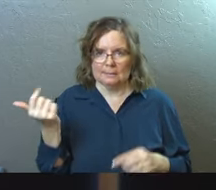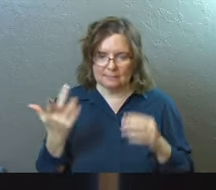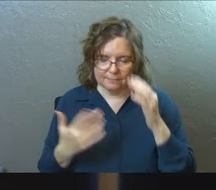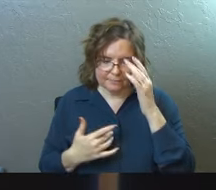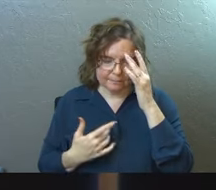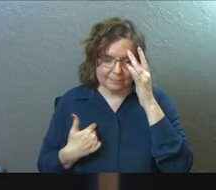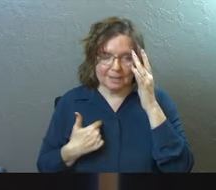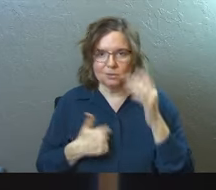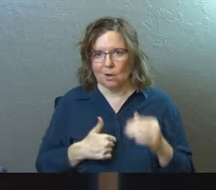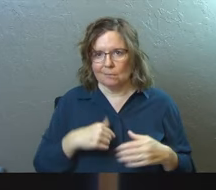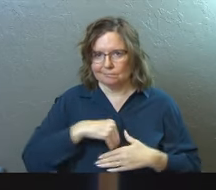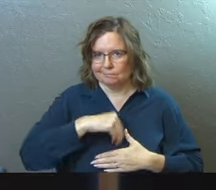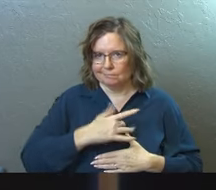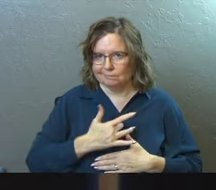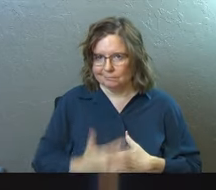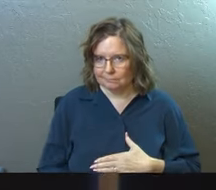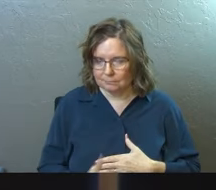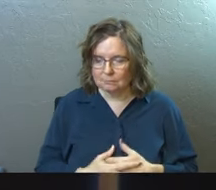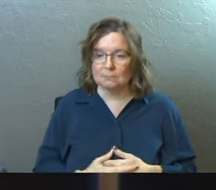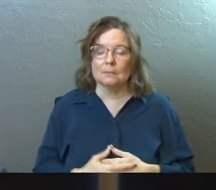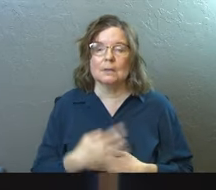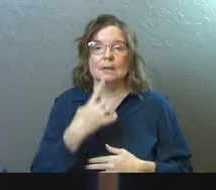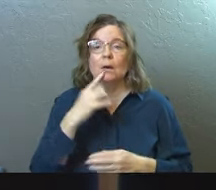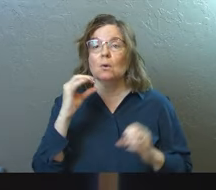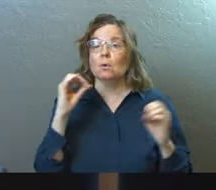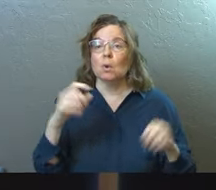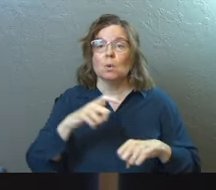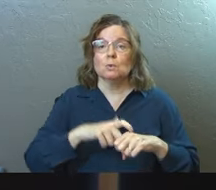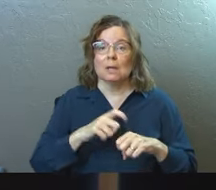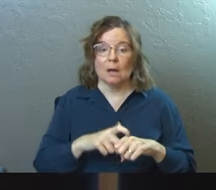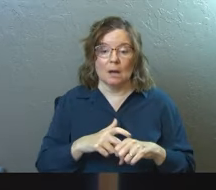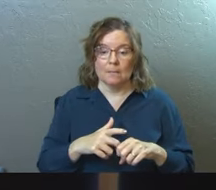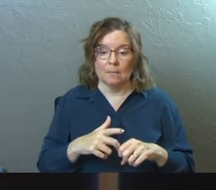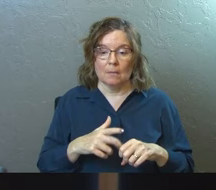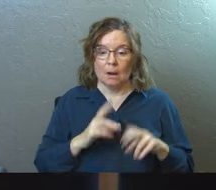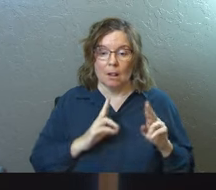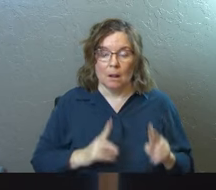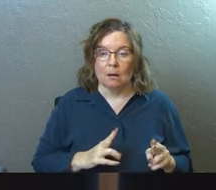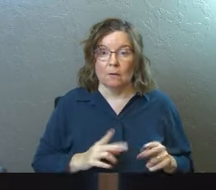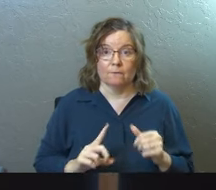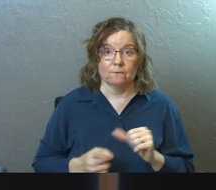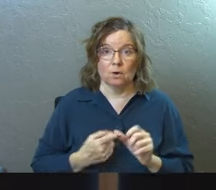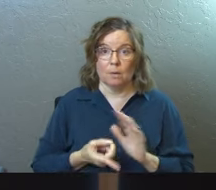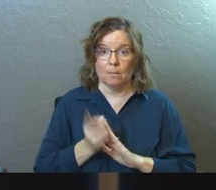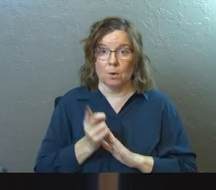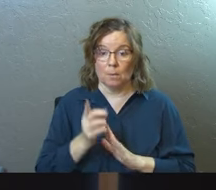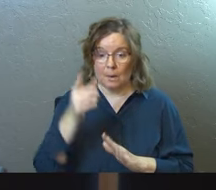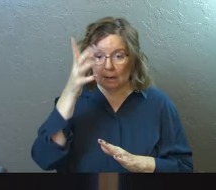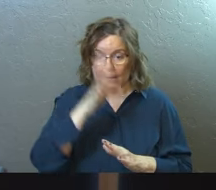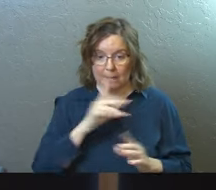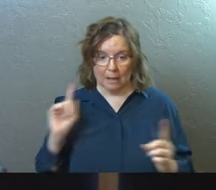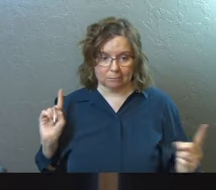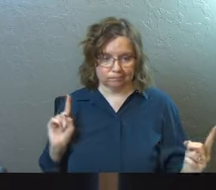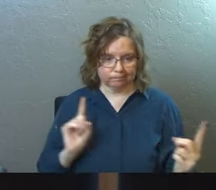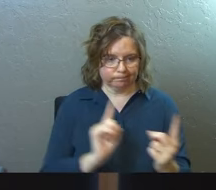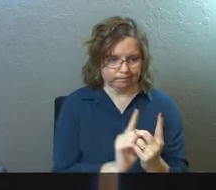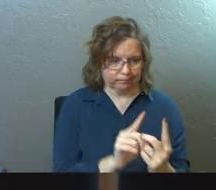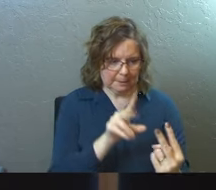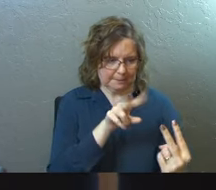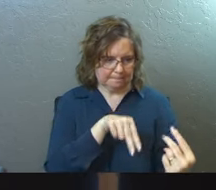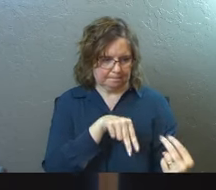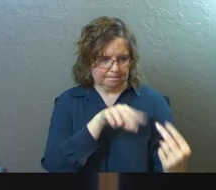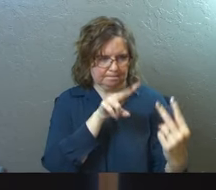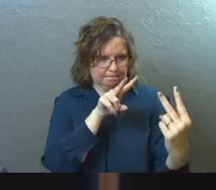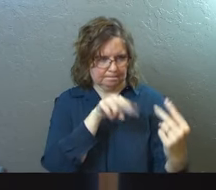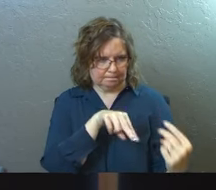greatest. It's our condition. He says, there's no time to lose here for the first moment. When a man meets another person, he is looking